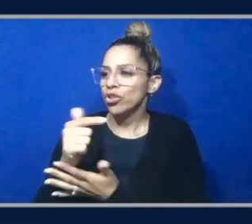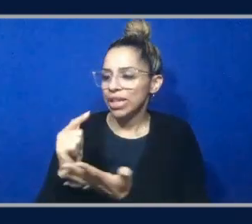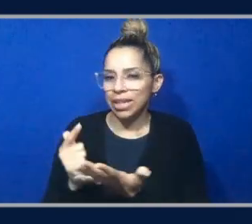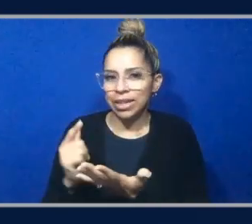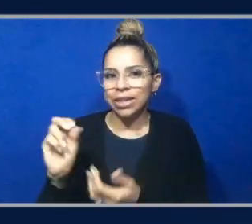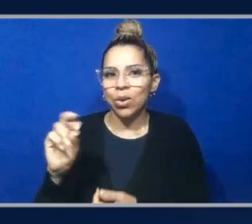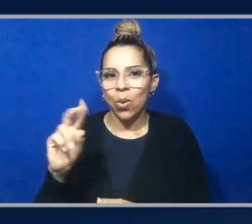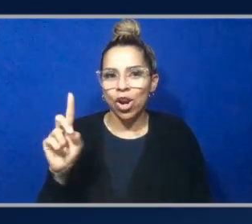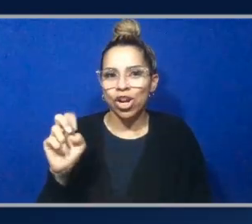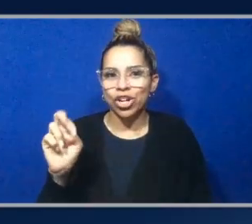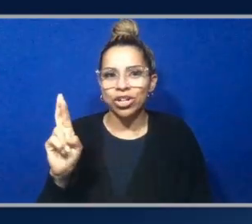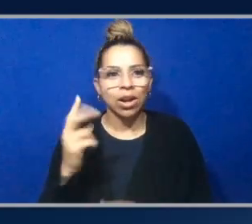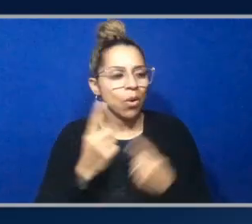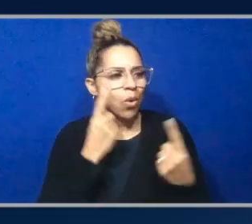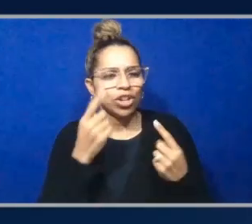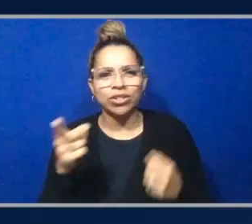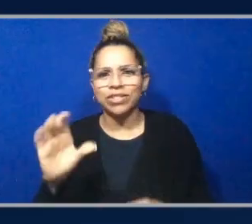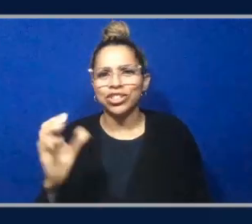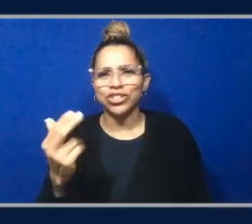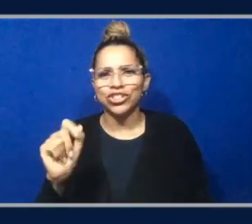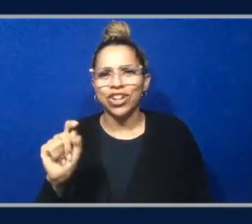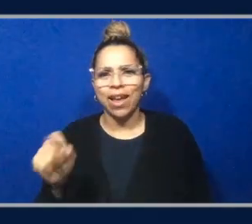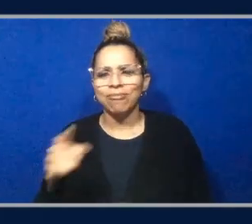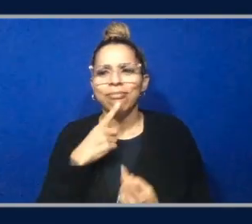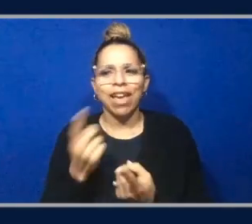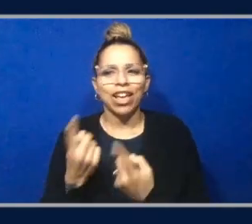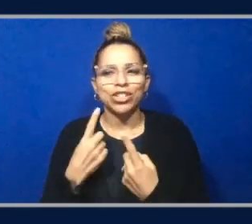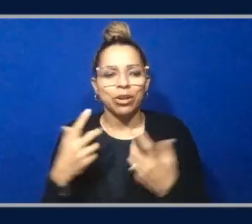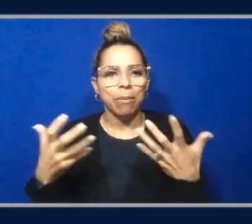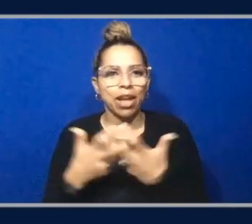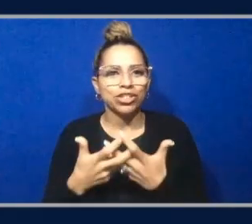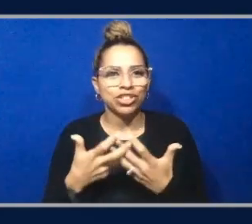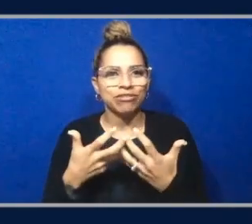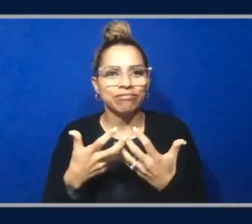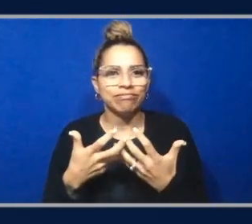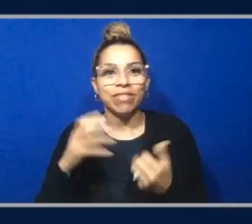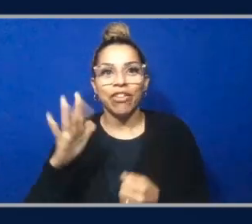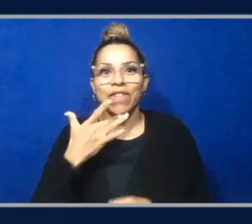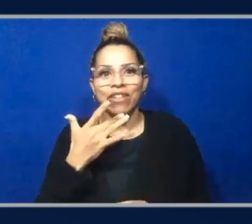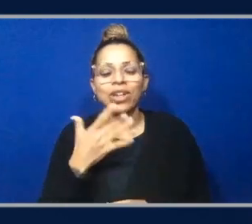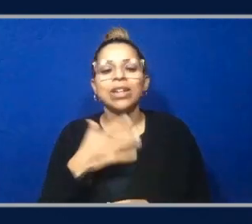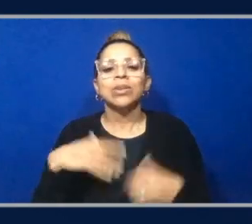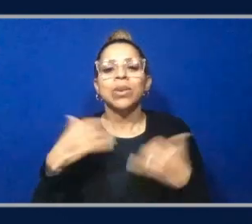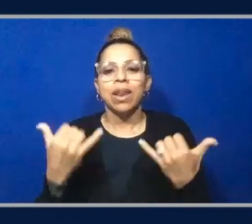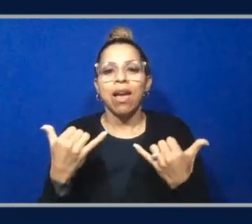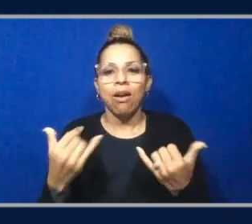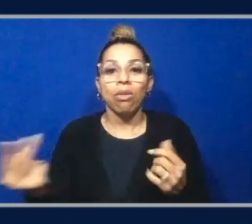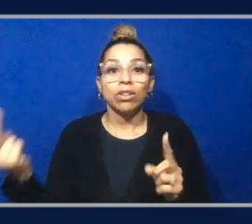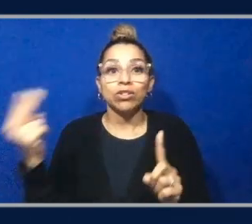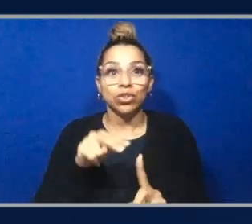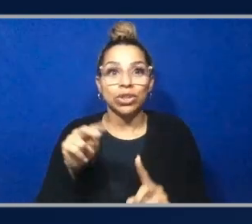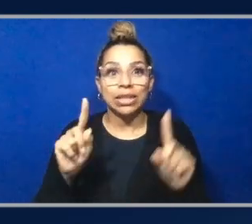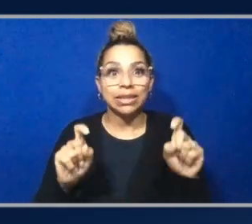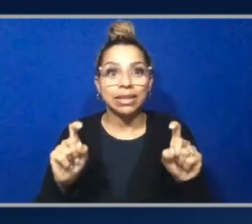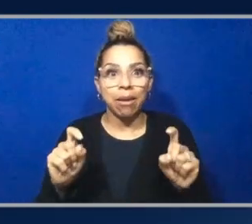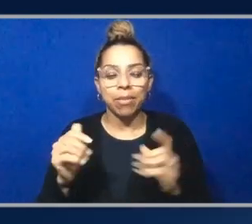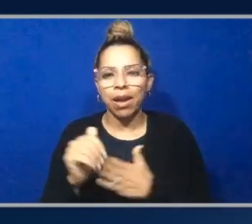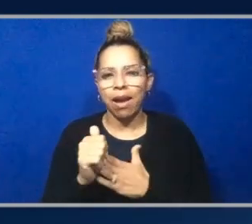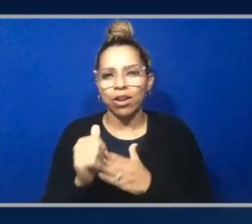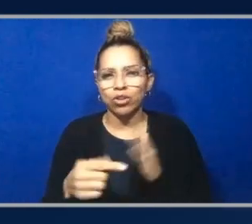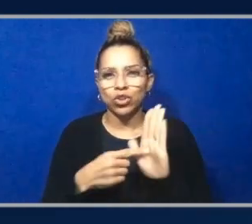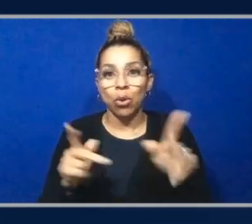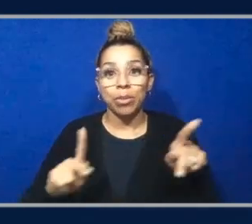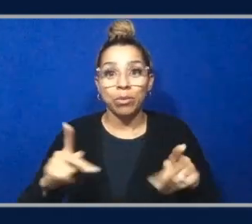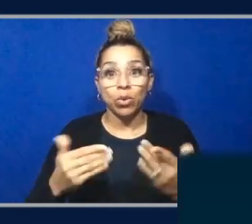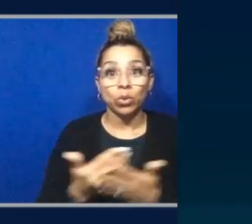Yep. I'm going to see if I can pull it up here, but let's go ahead and jump directly over from the exam guide and show people maybe some of these new questions if we can get